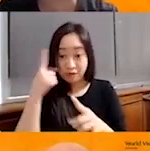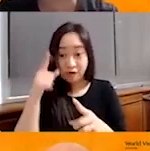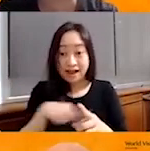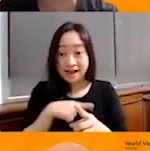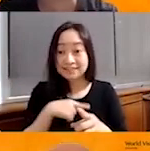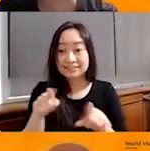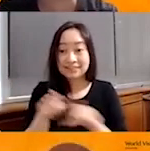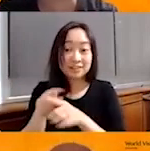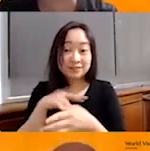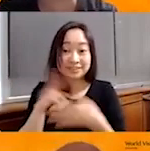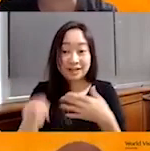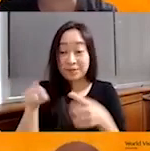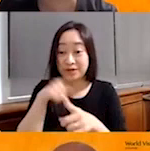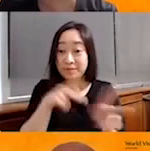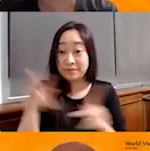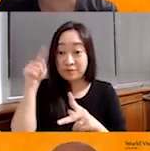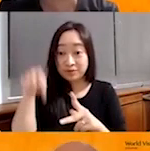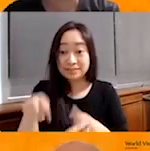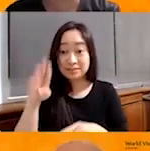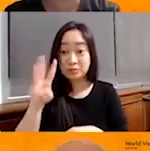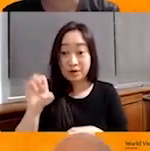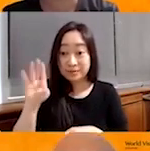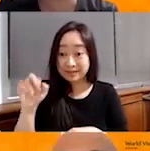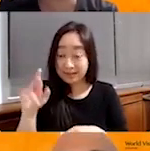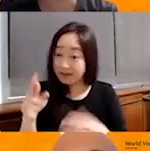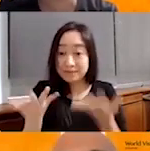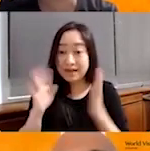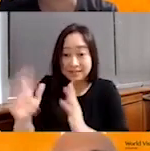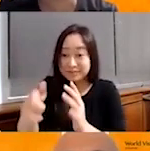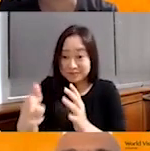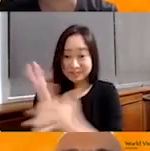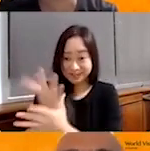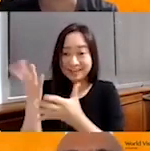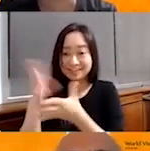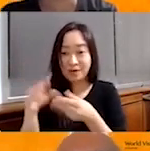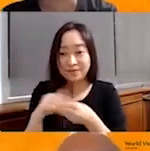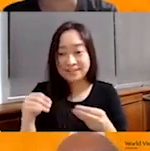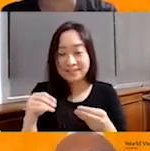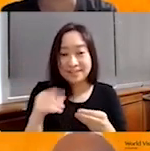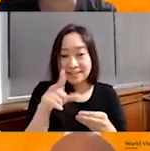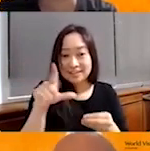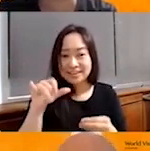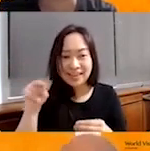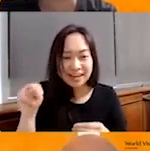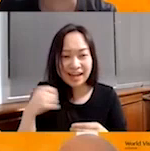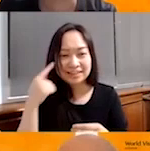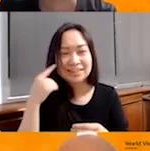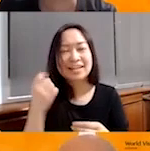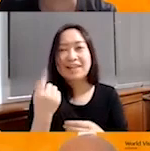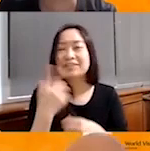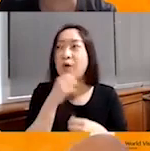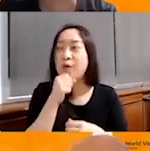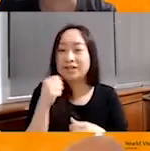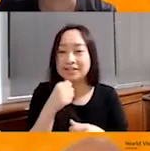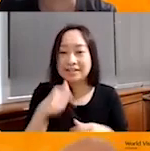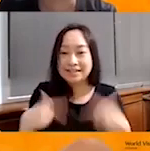as a result in preparation for this webinar. Maybe I'll leave you to share the story of Lin, who is an 11-year-old girl living in the